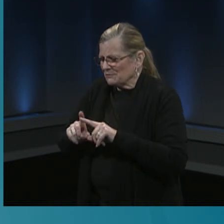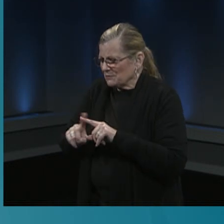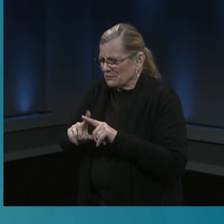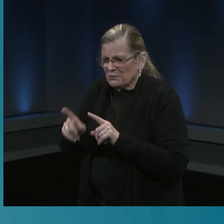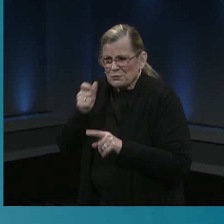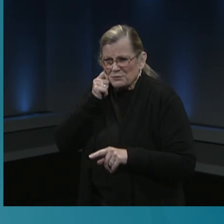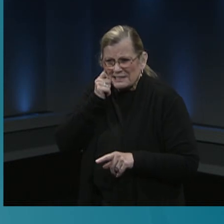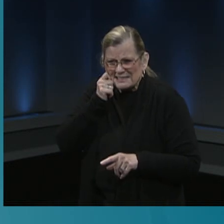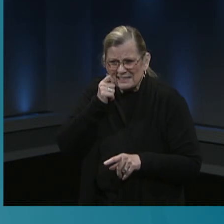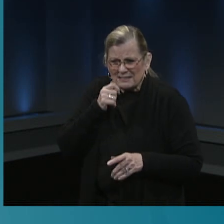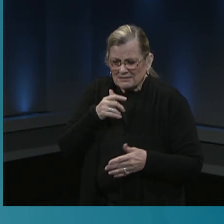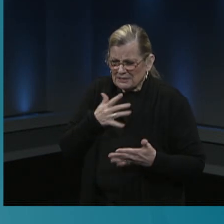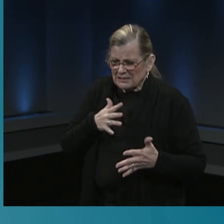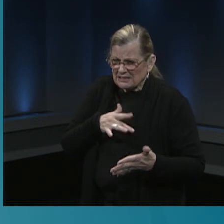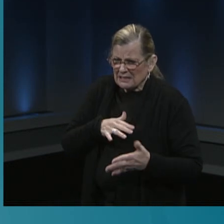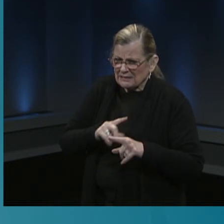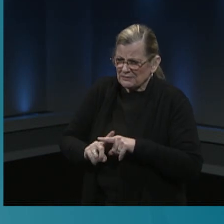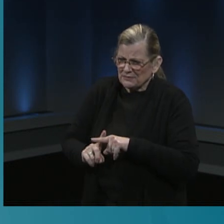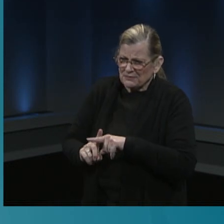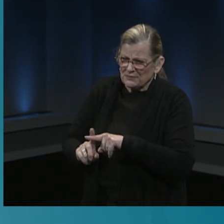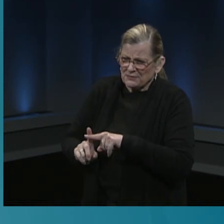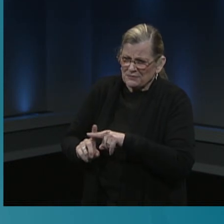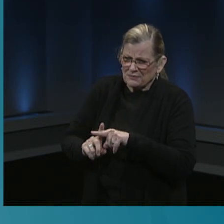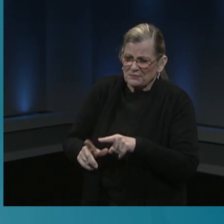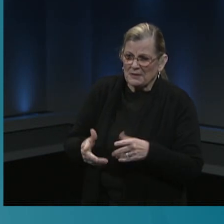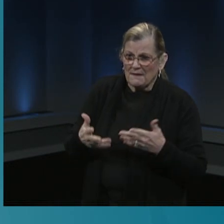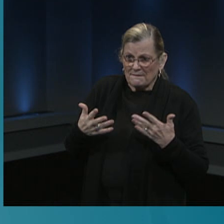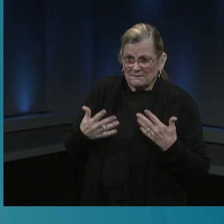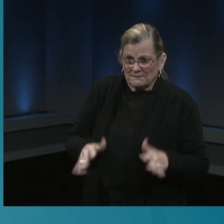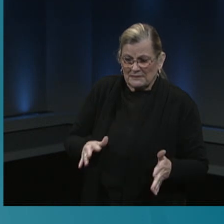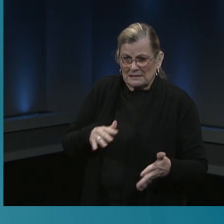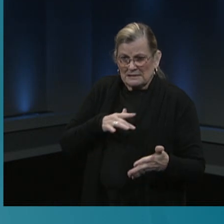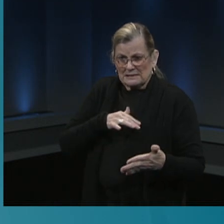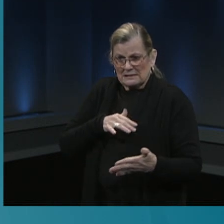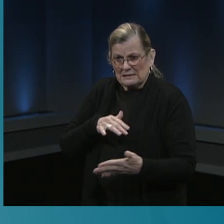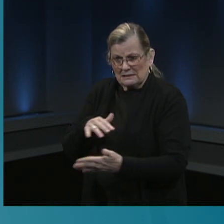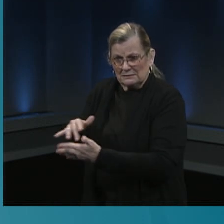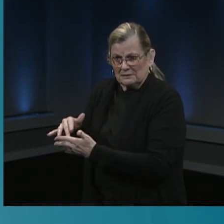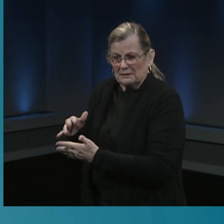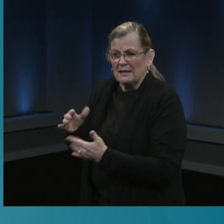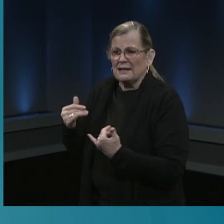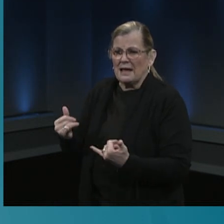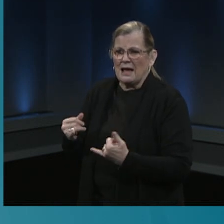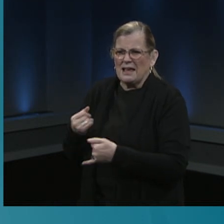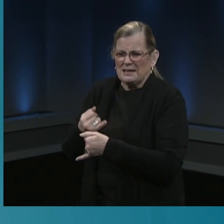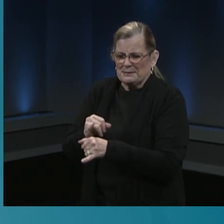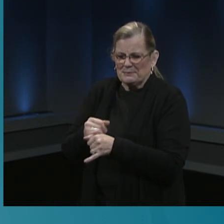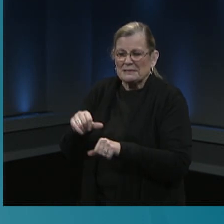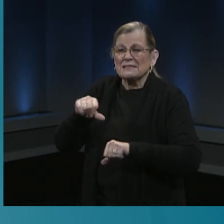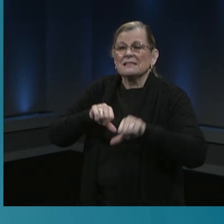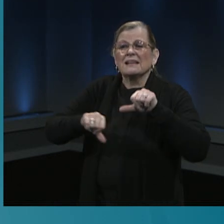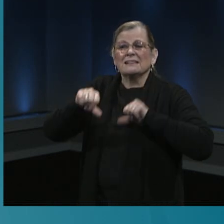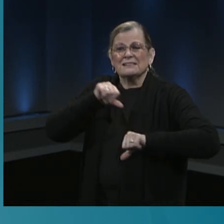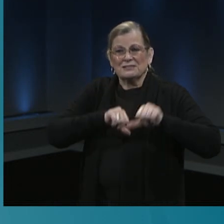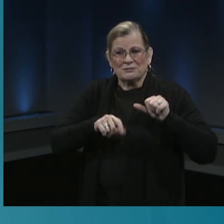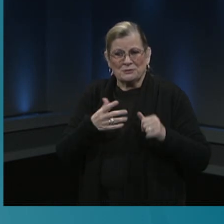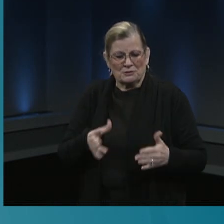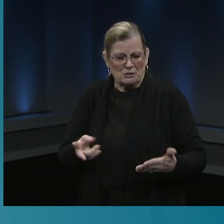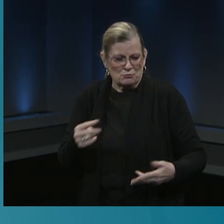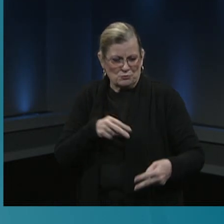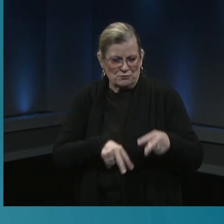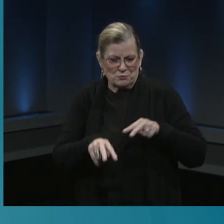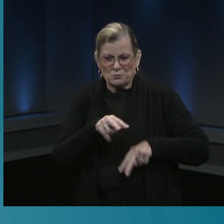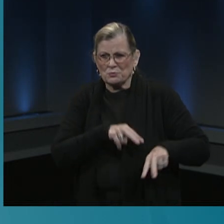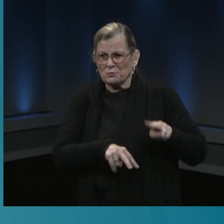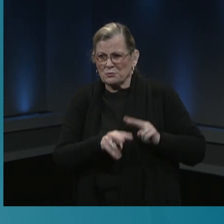Following the conclusion of these studies, independent scientists reviewed all of the study data before FDA then